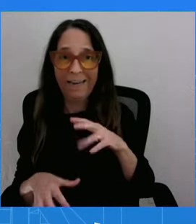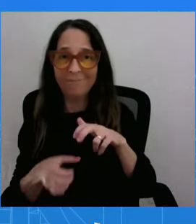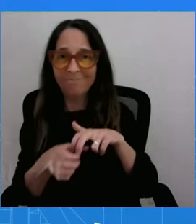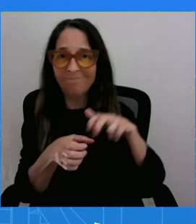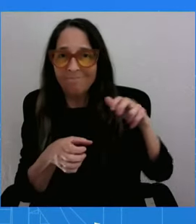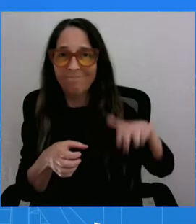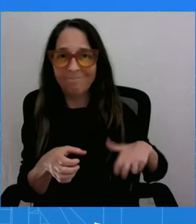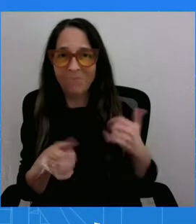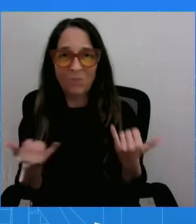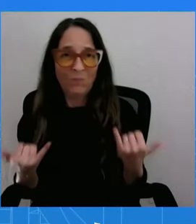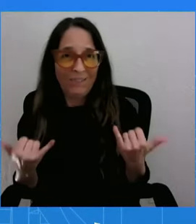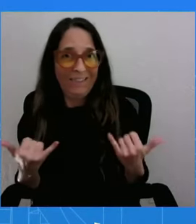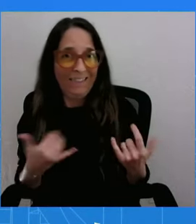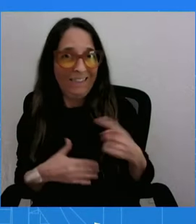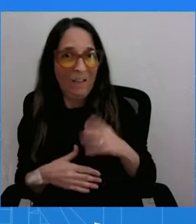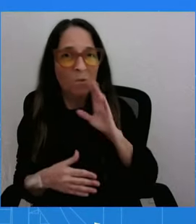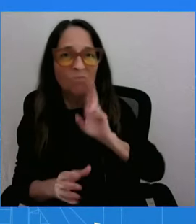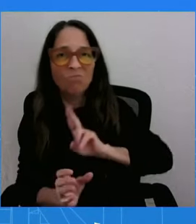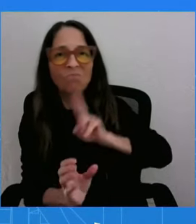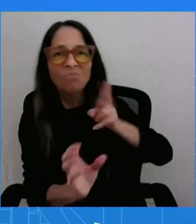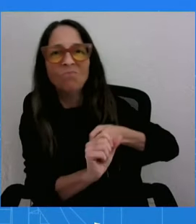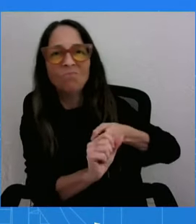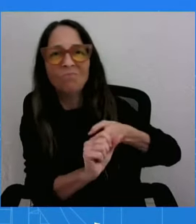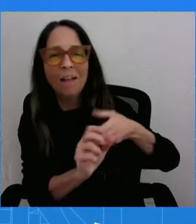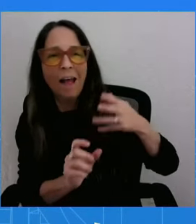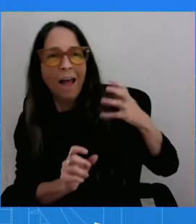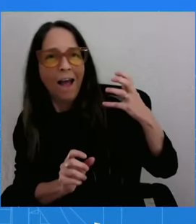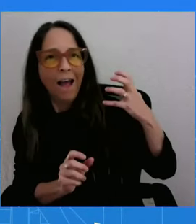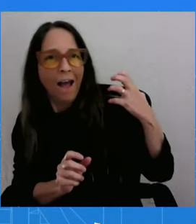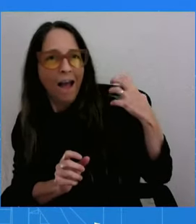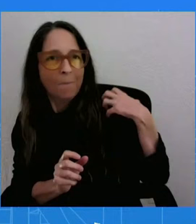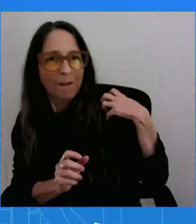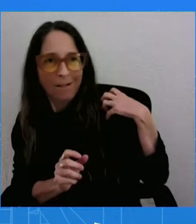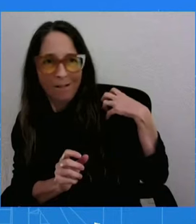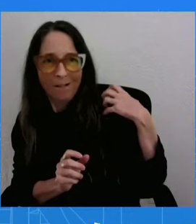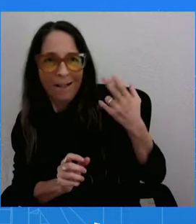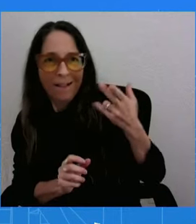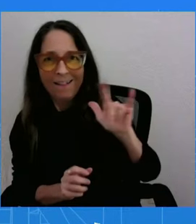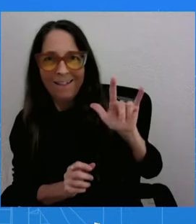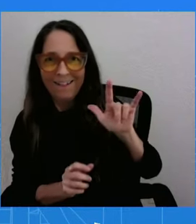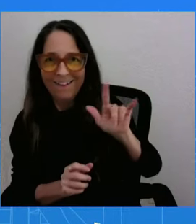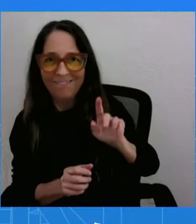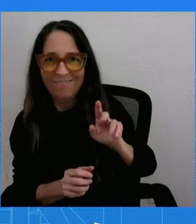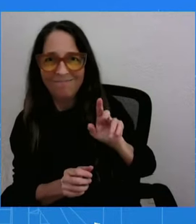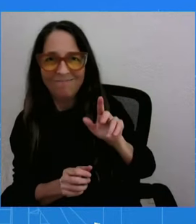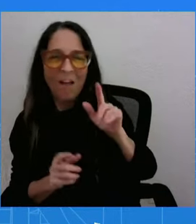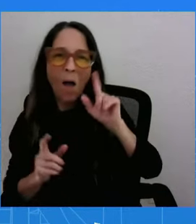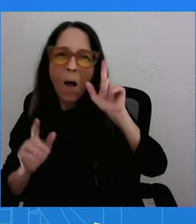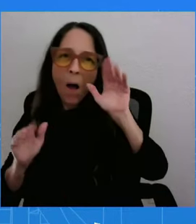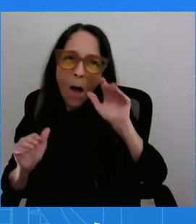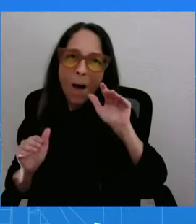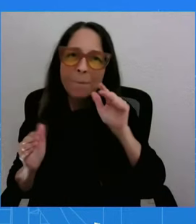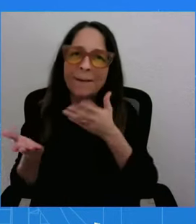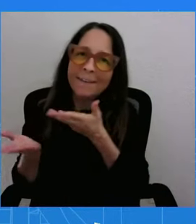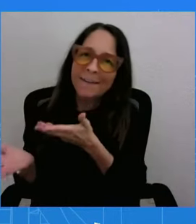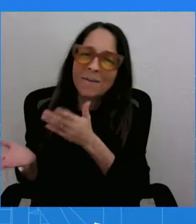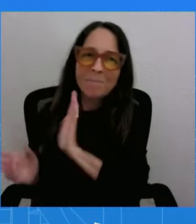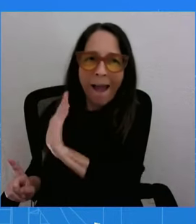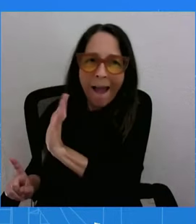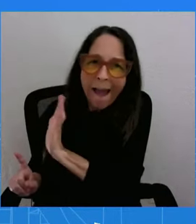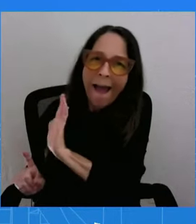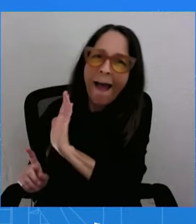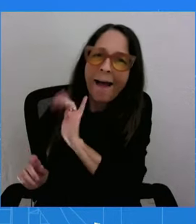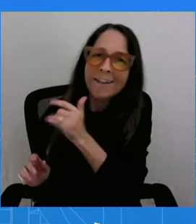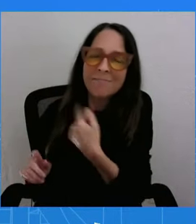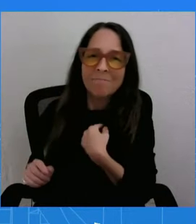one is very much one of those that goes in the box of we very much do have mixed emotions. In a